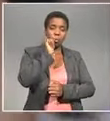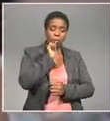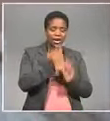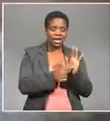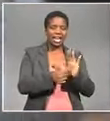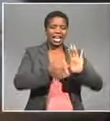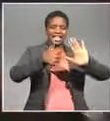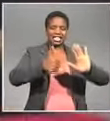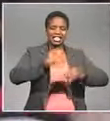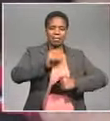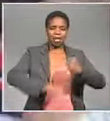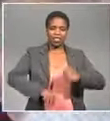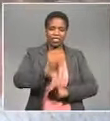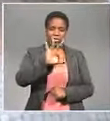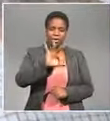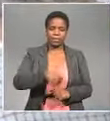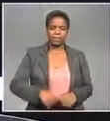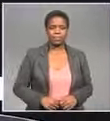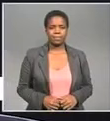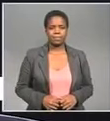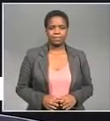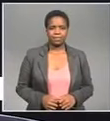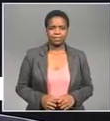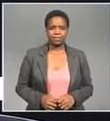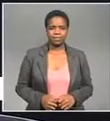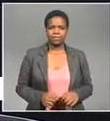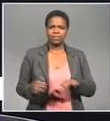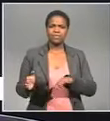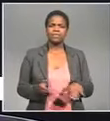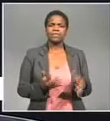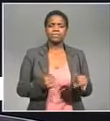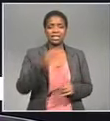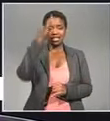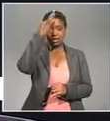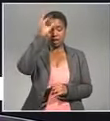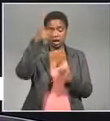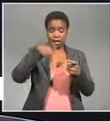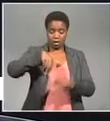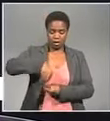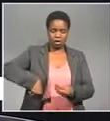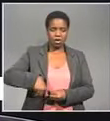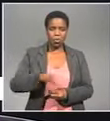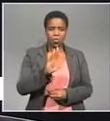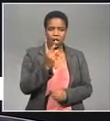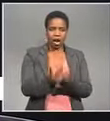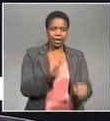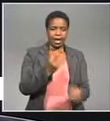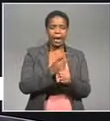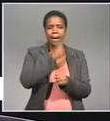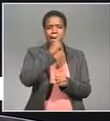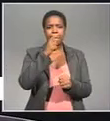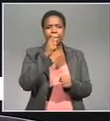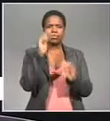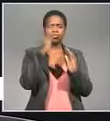my lung hello boy my he gang the state capture inquiry has heard another list of names of people